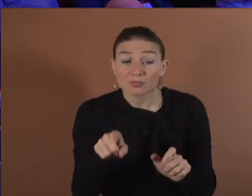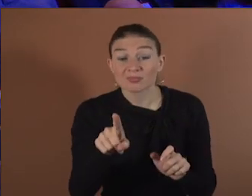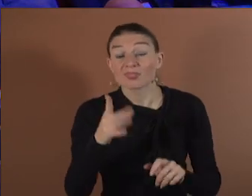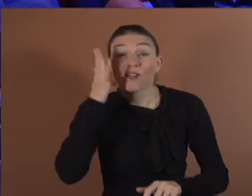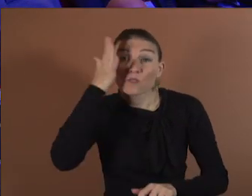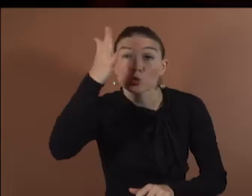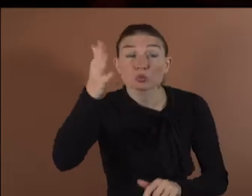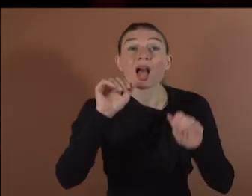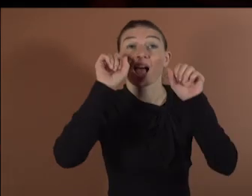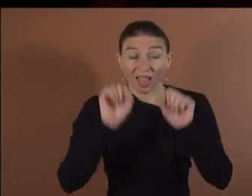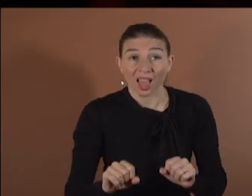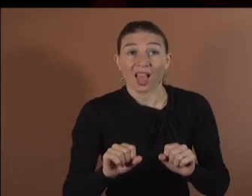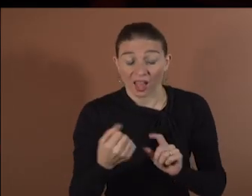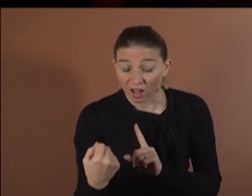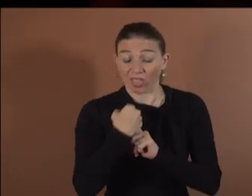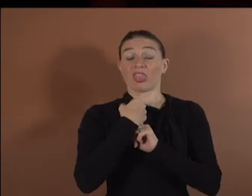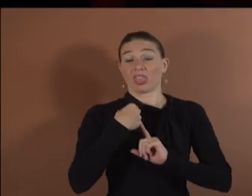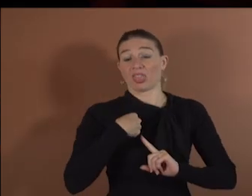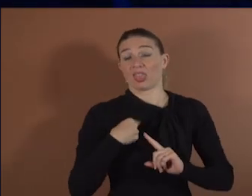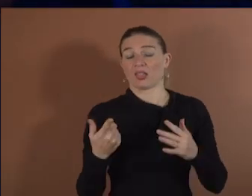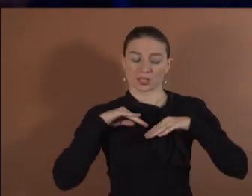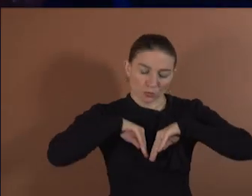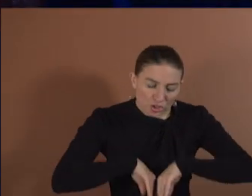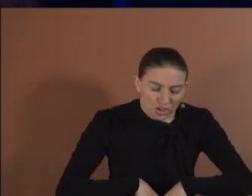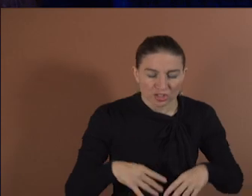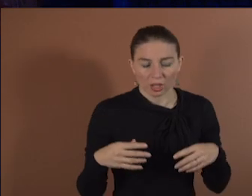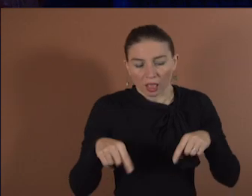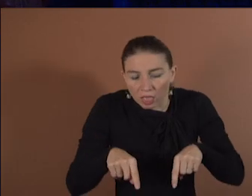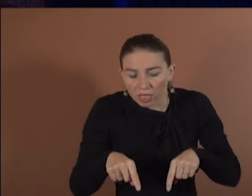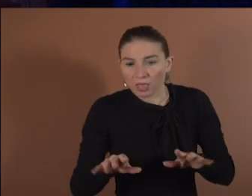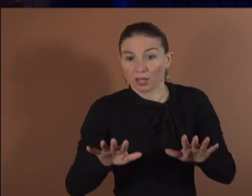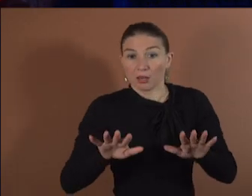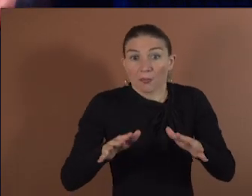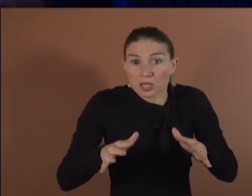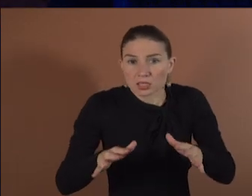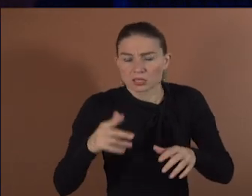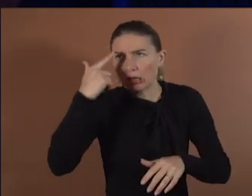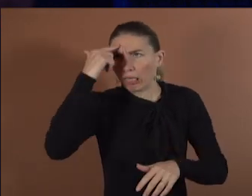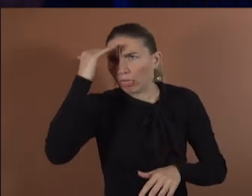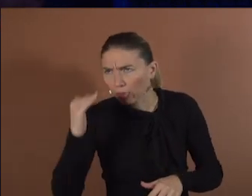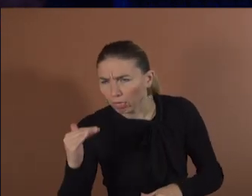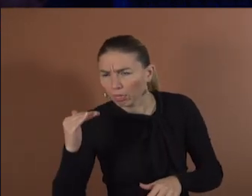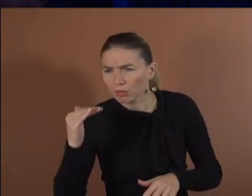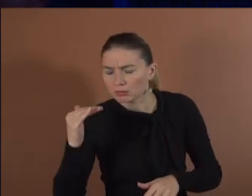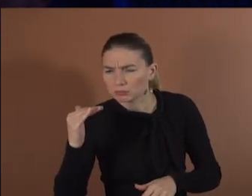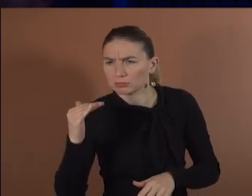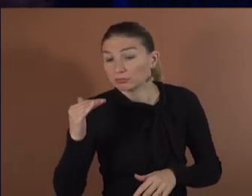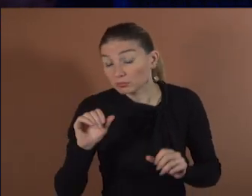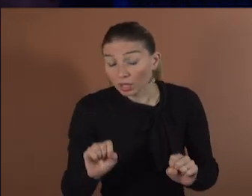Now imagine a time when people suffering from these diseases are put in an MRI machine